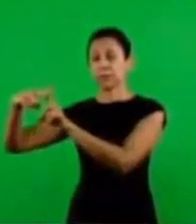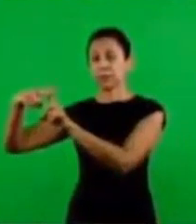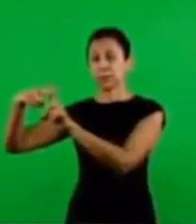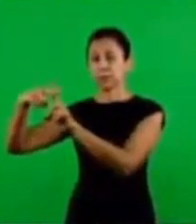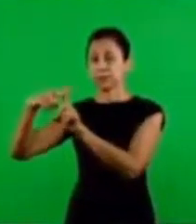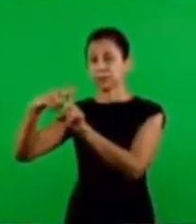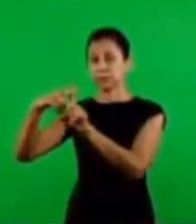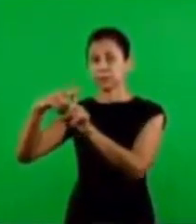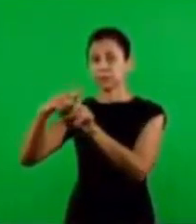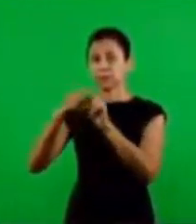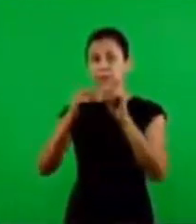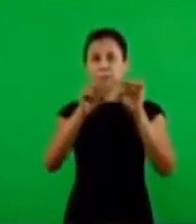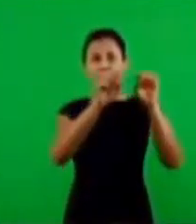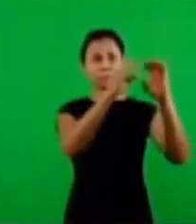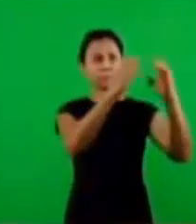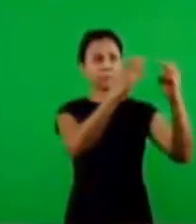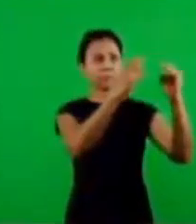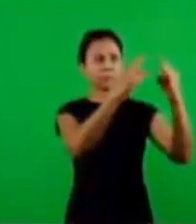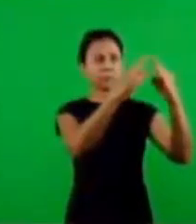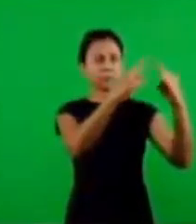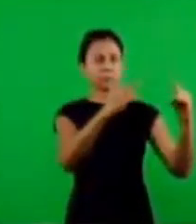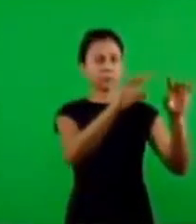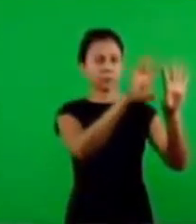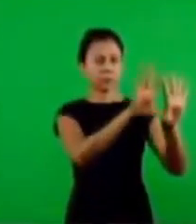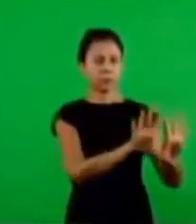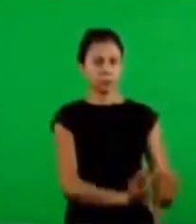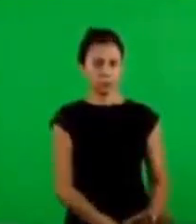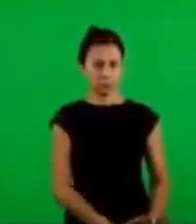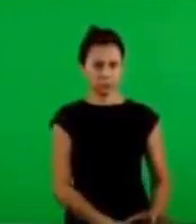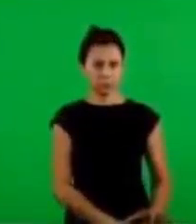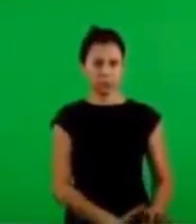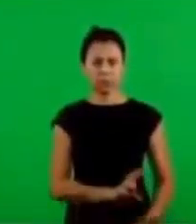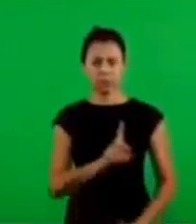when he gave the shout everything is finished